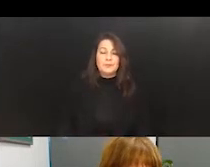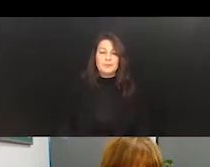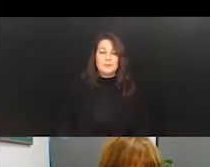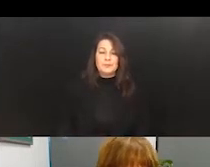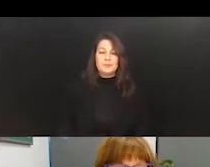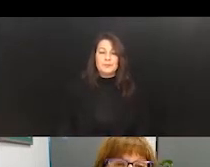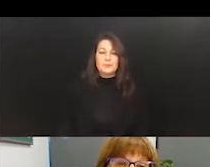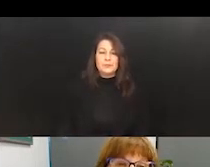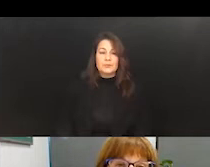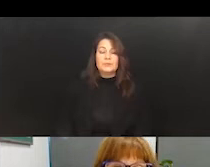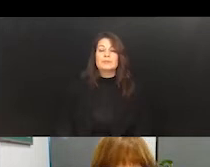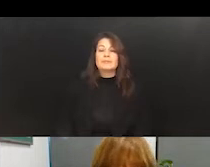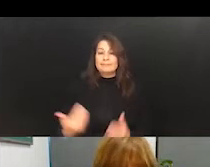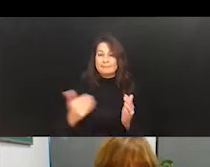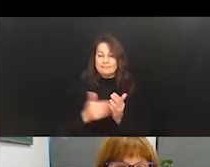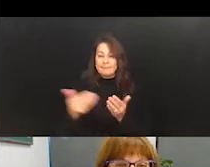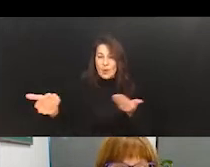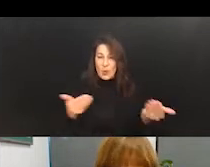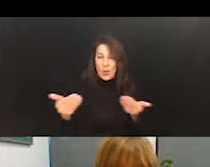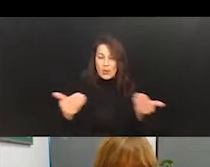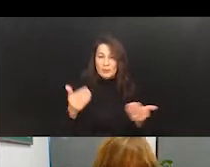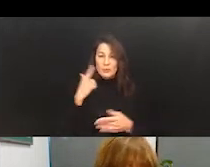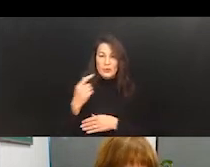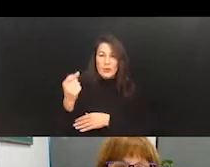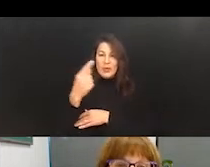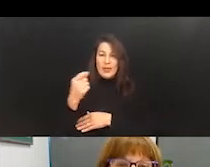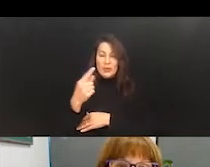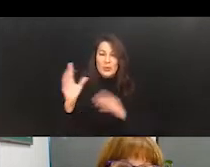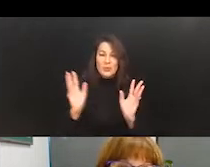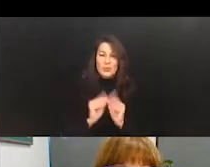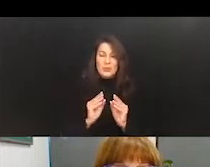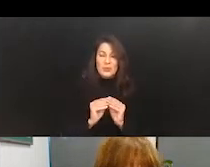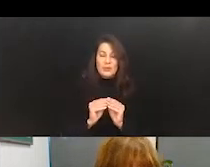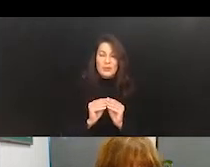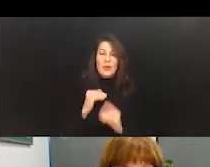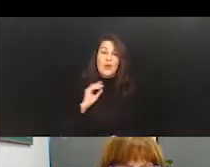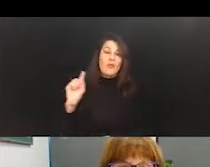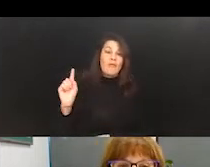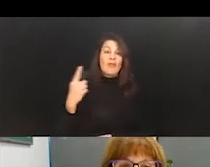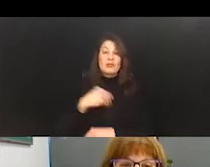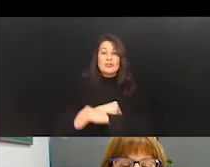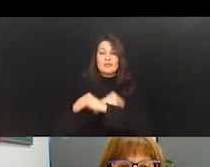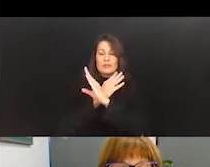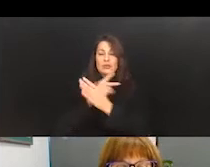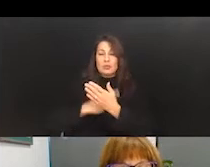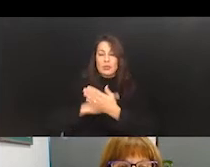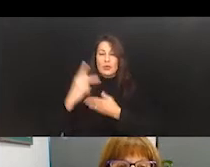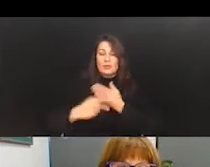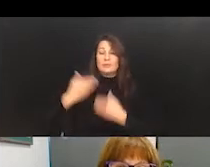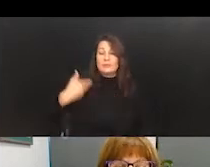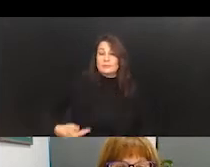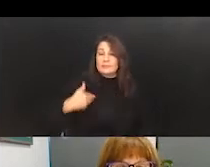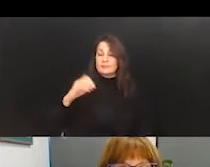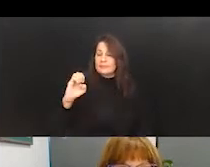Again, welcome to our annual Grantee Symposium, our first virtual program. I'm Elaine Katz,